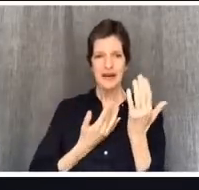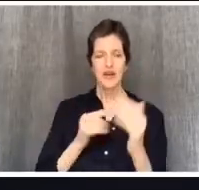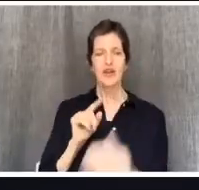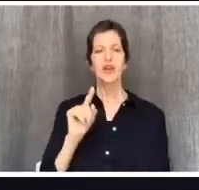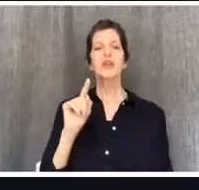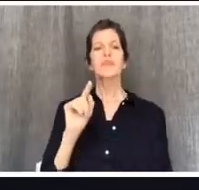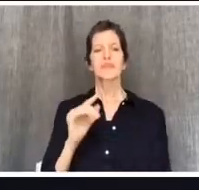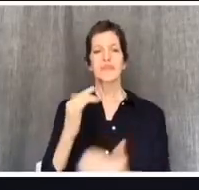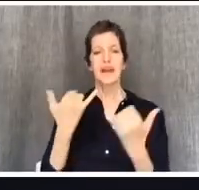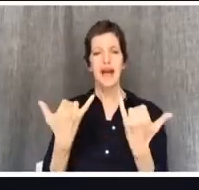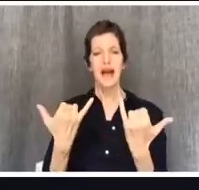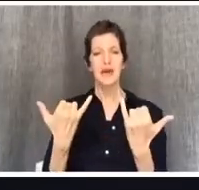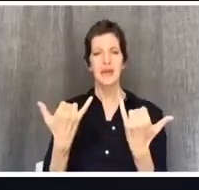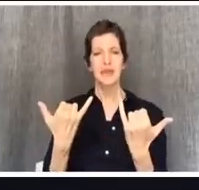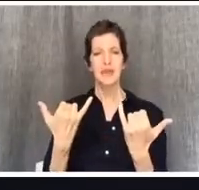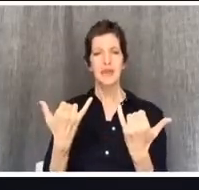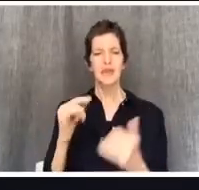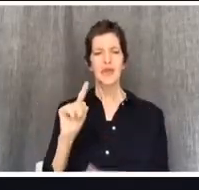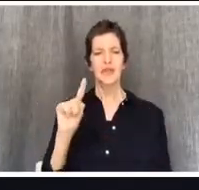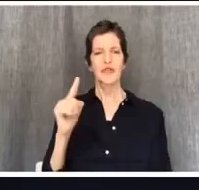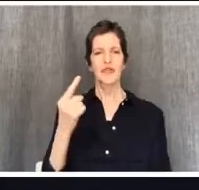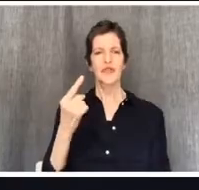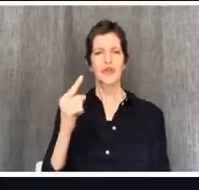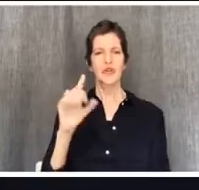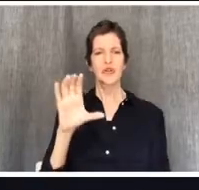23, and we're going to read together.